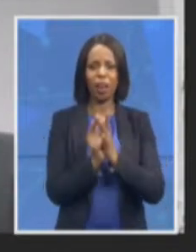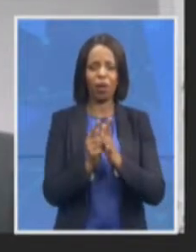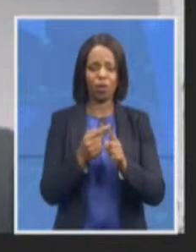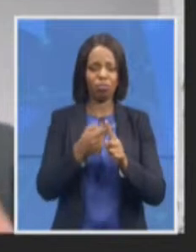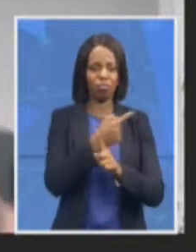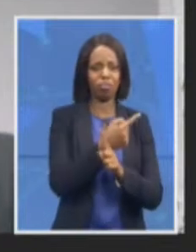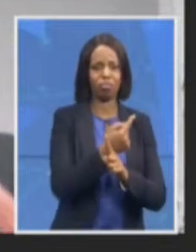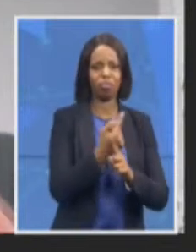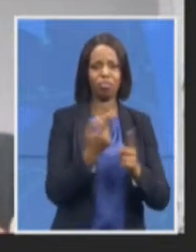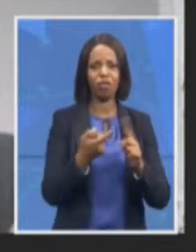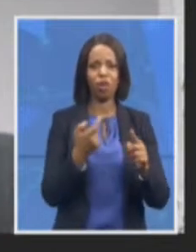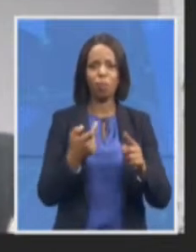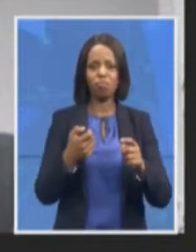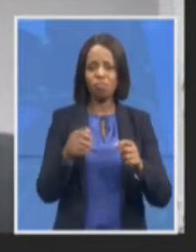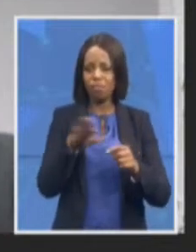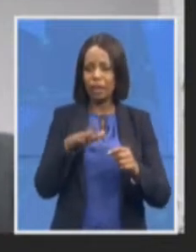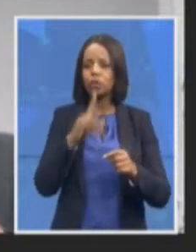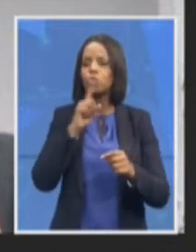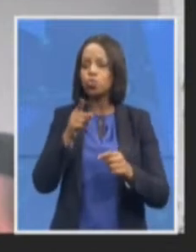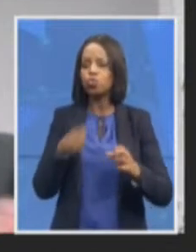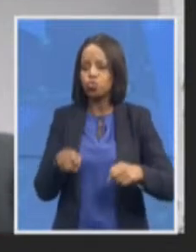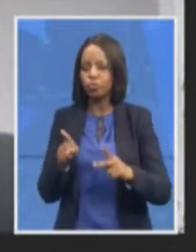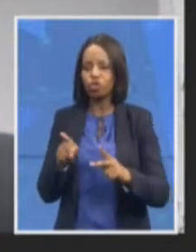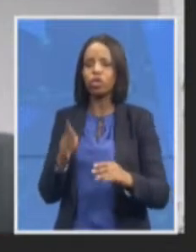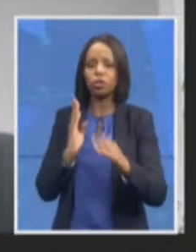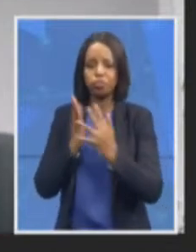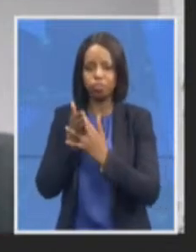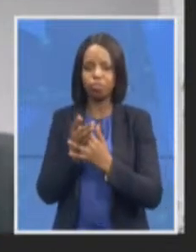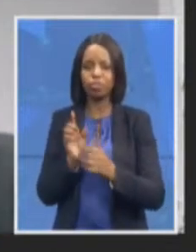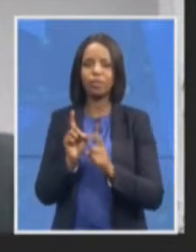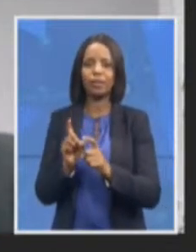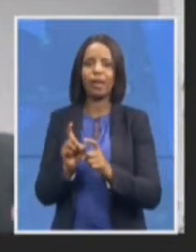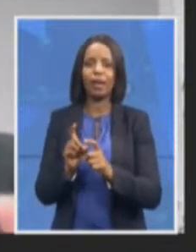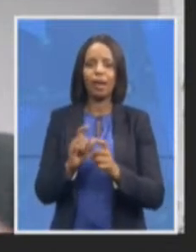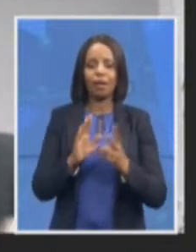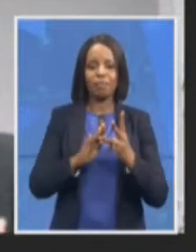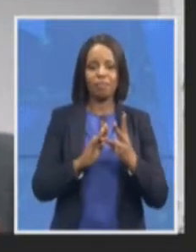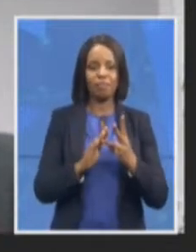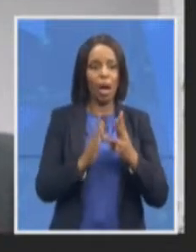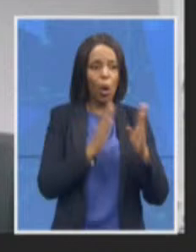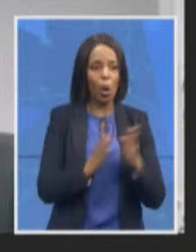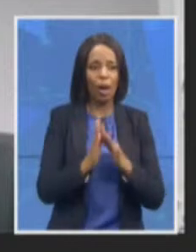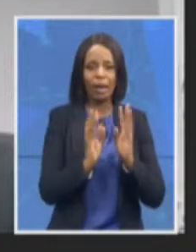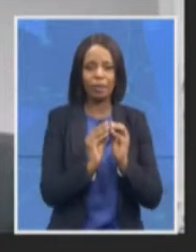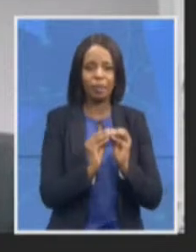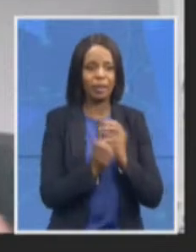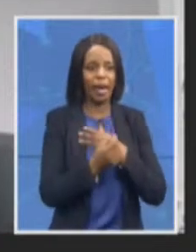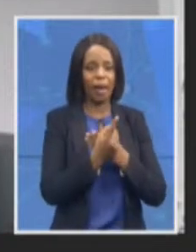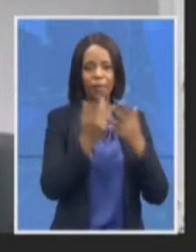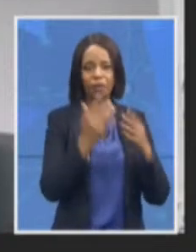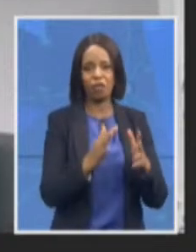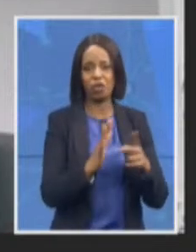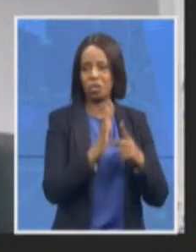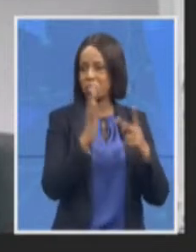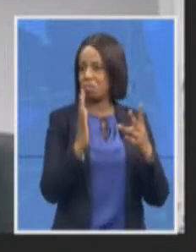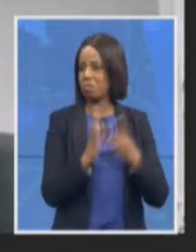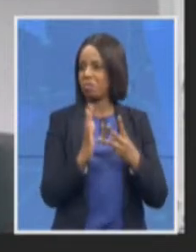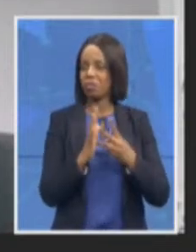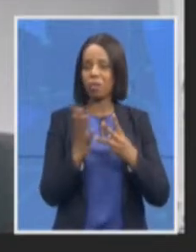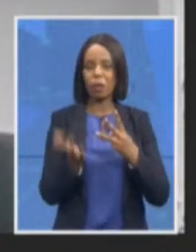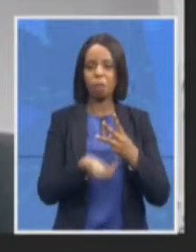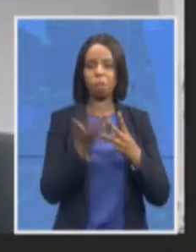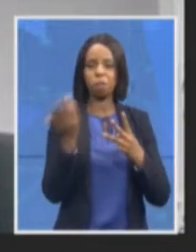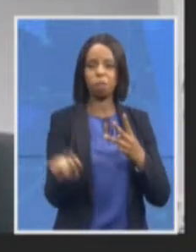where there was more organized looting then you're looking at a category where they were you know intimidation and there was